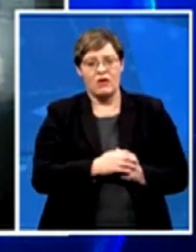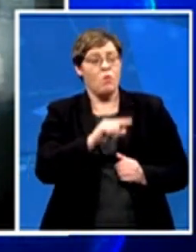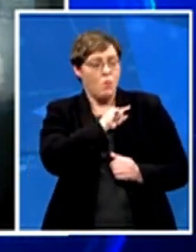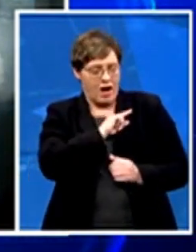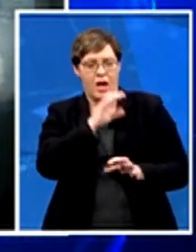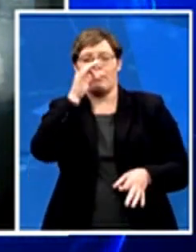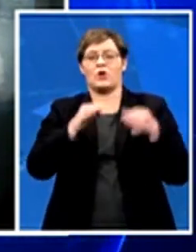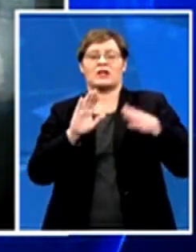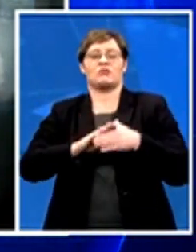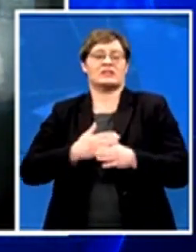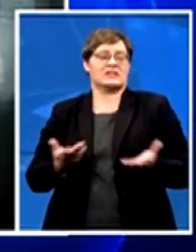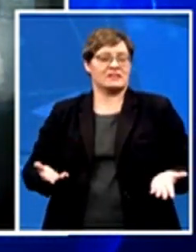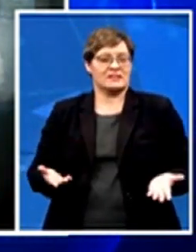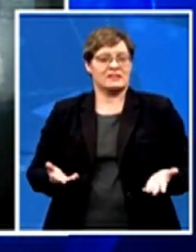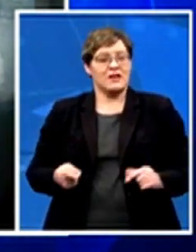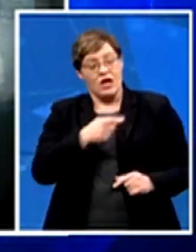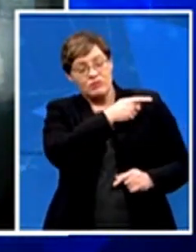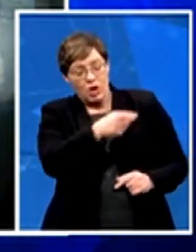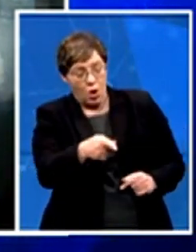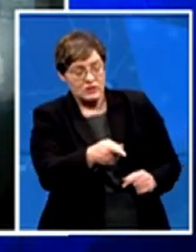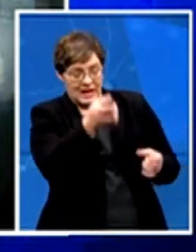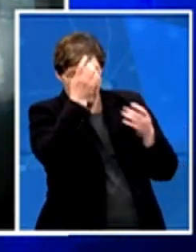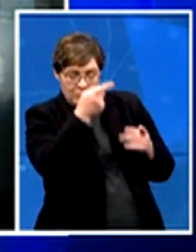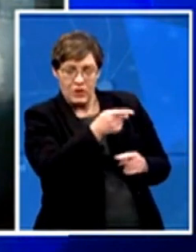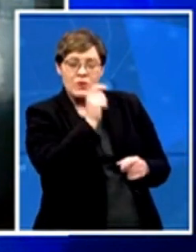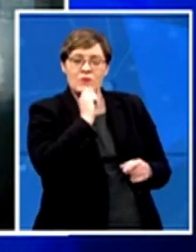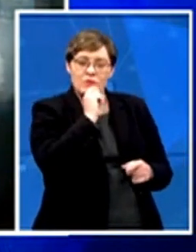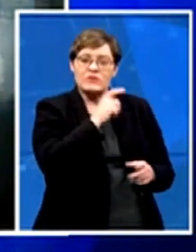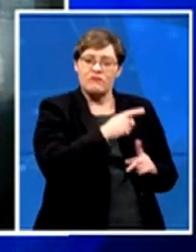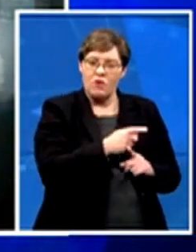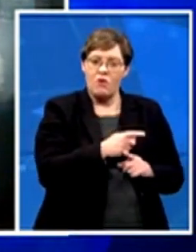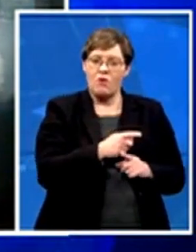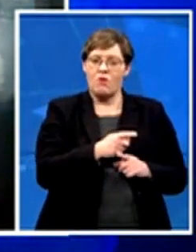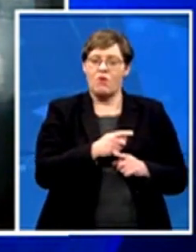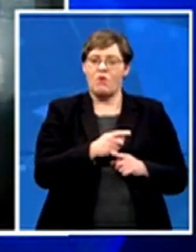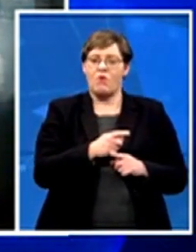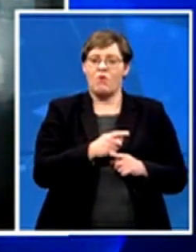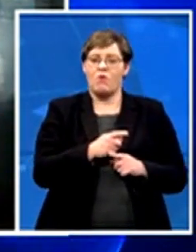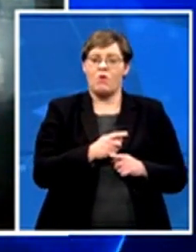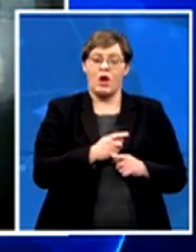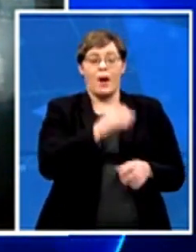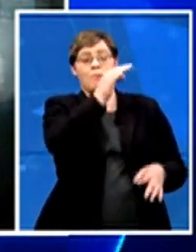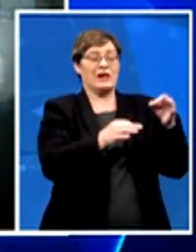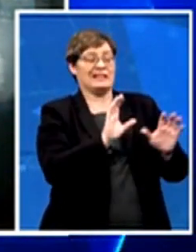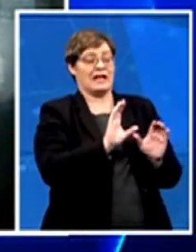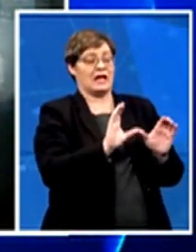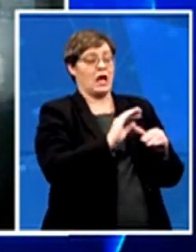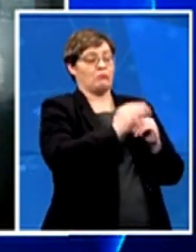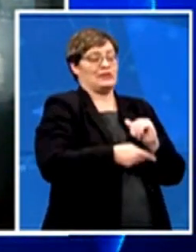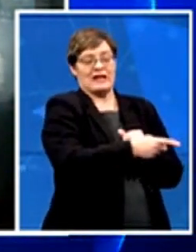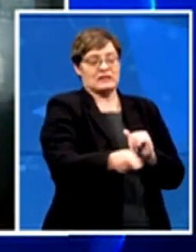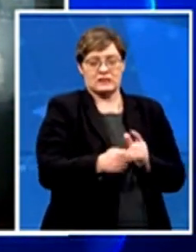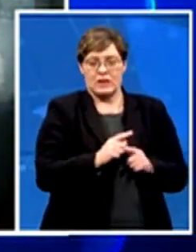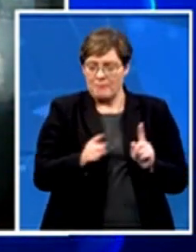facilities to protect the country, perhaps to protect whichever politician they want in their pockets. And what if they know in